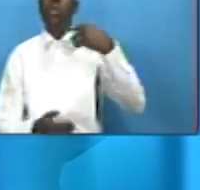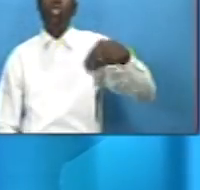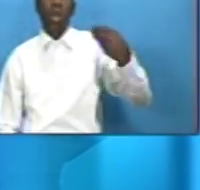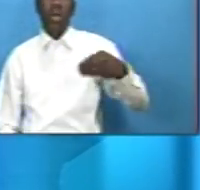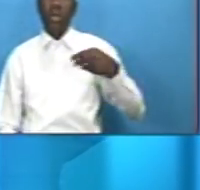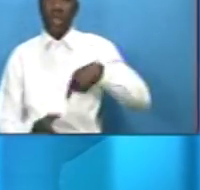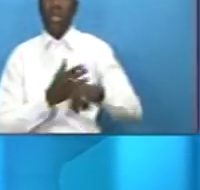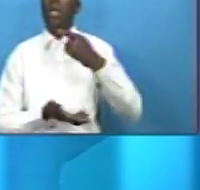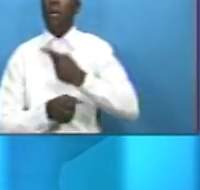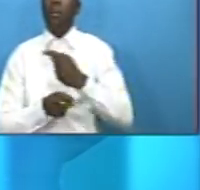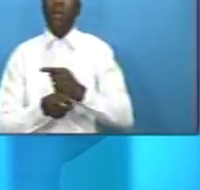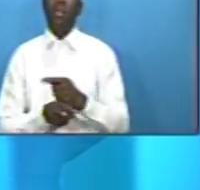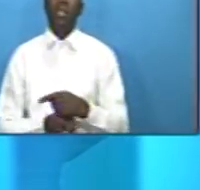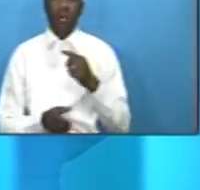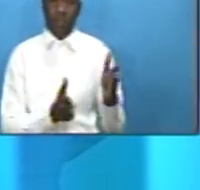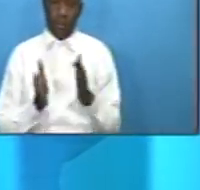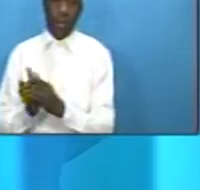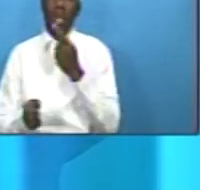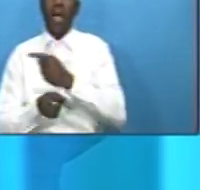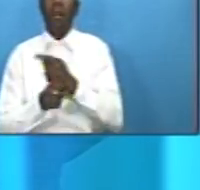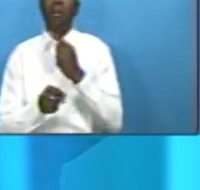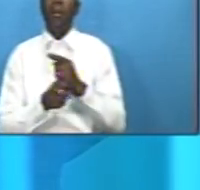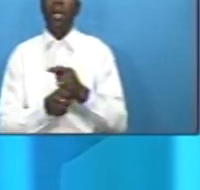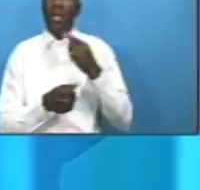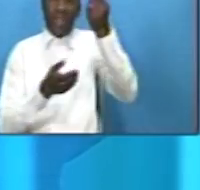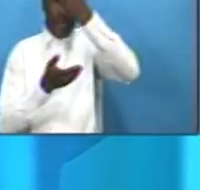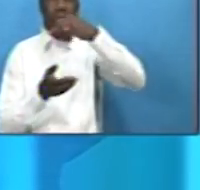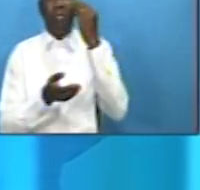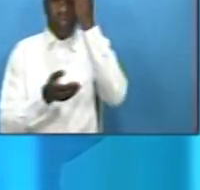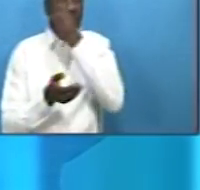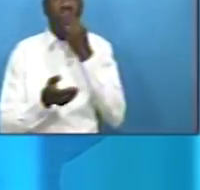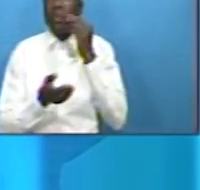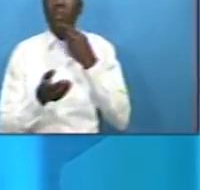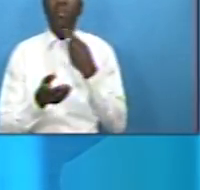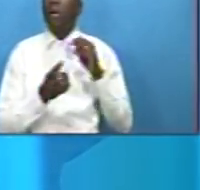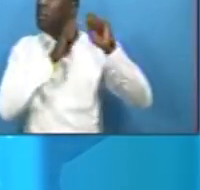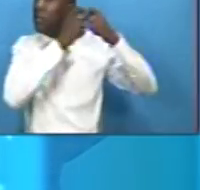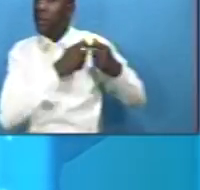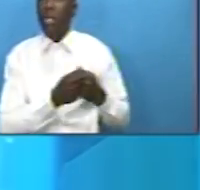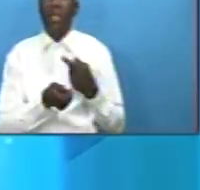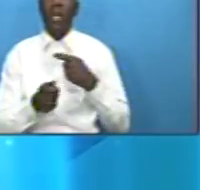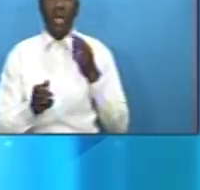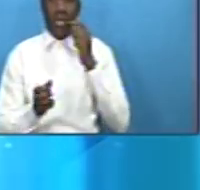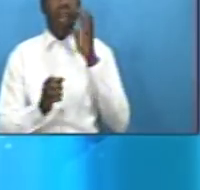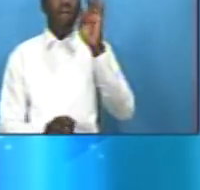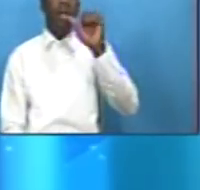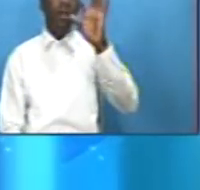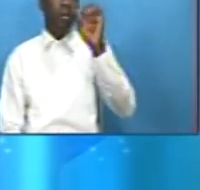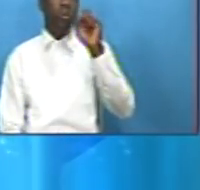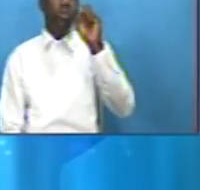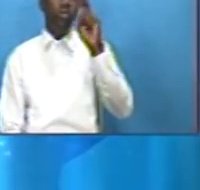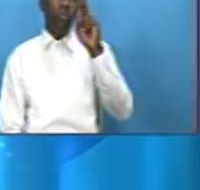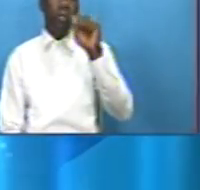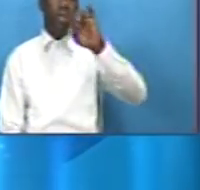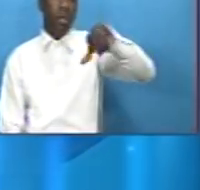hairdresser and tiktoker fatu jaune drawing on lessons from her incredible life experience has warned gambian youths to